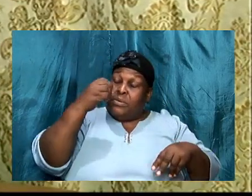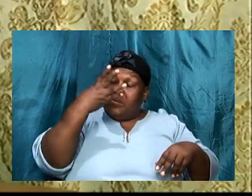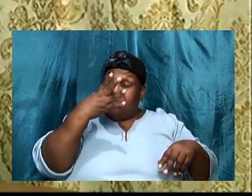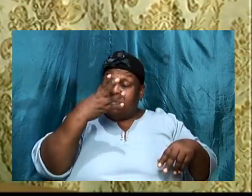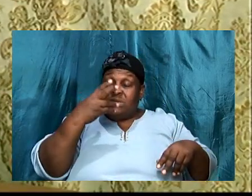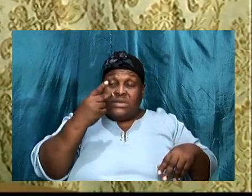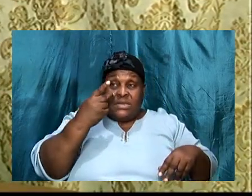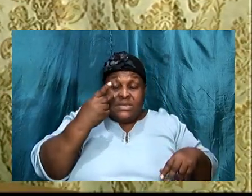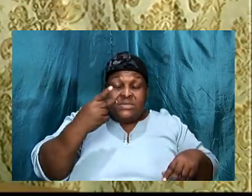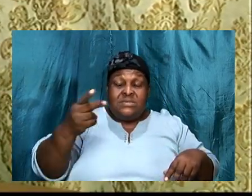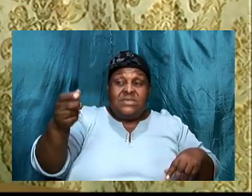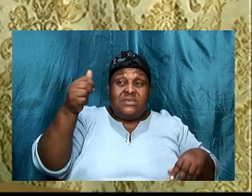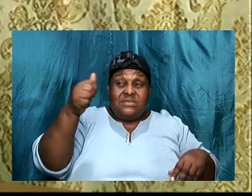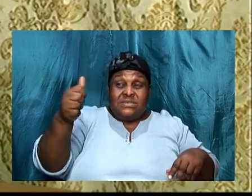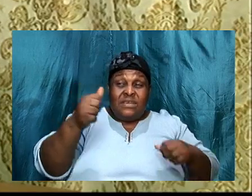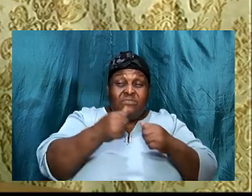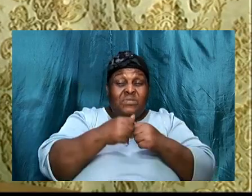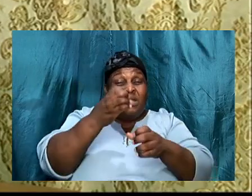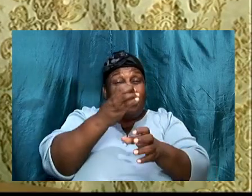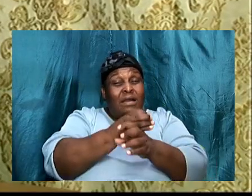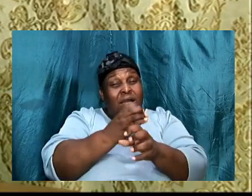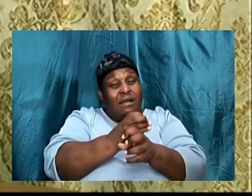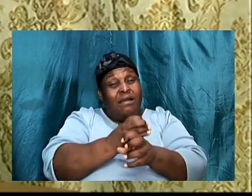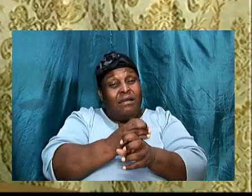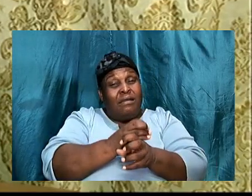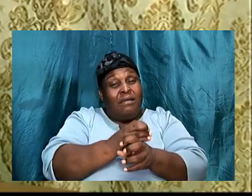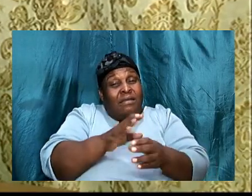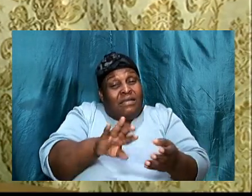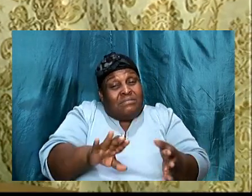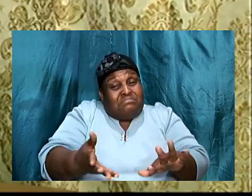you see yourself, relaxing, and you're dying, a nice peaceful death.